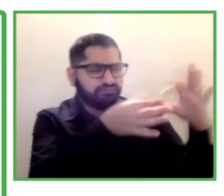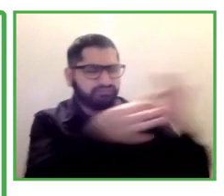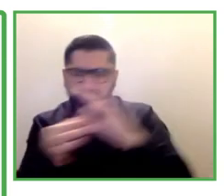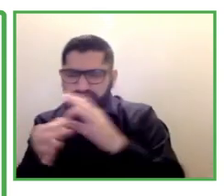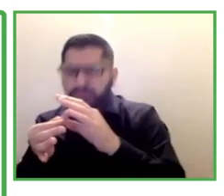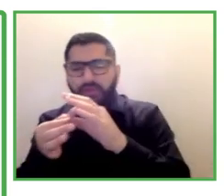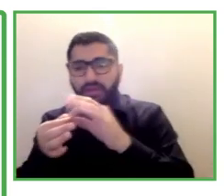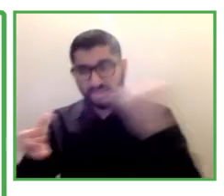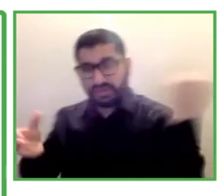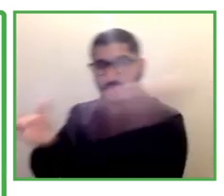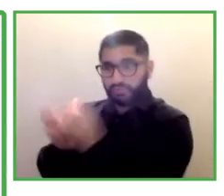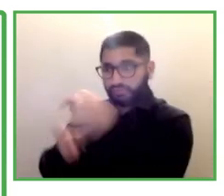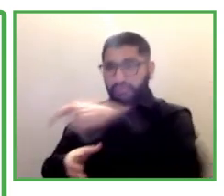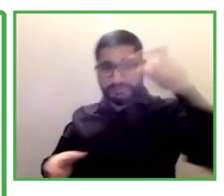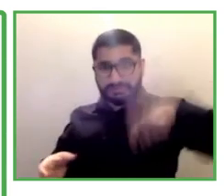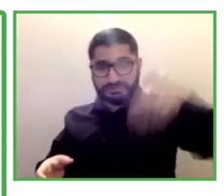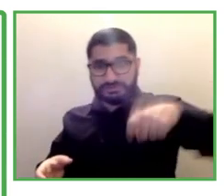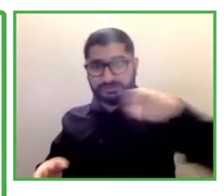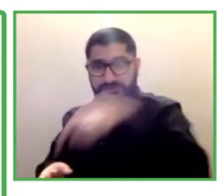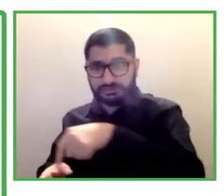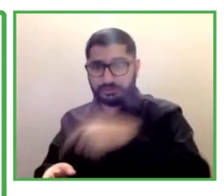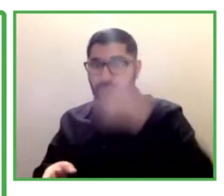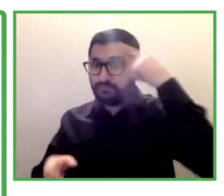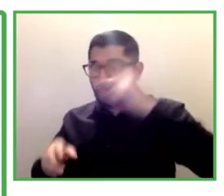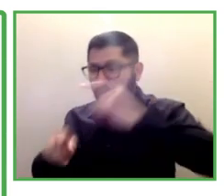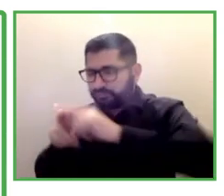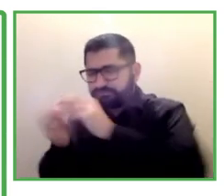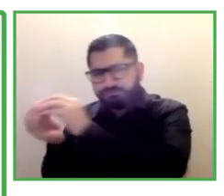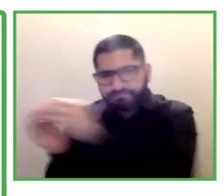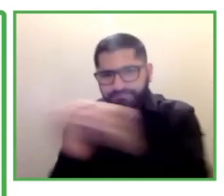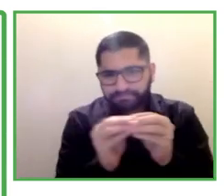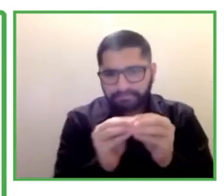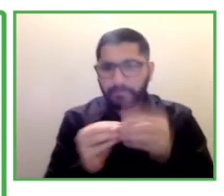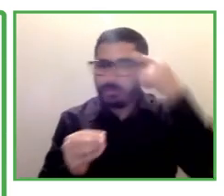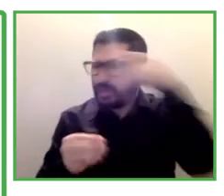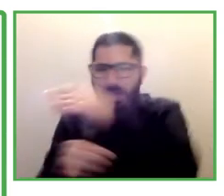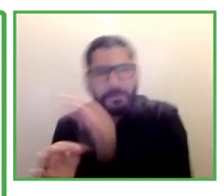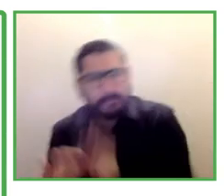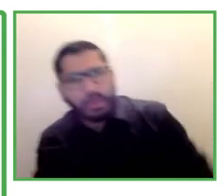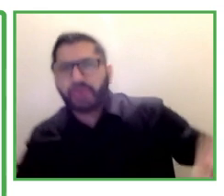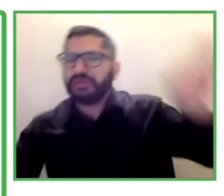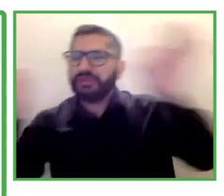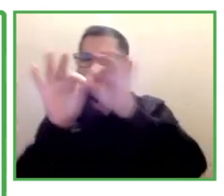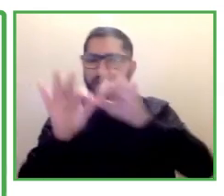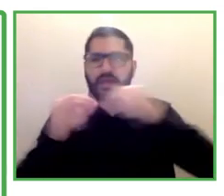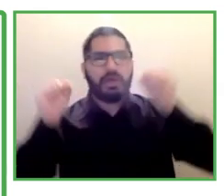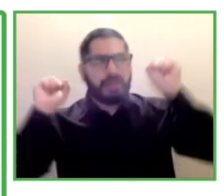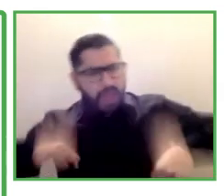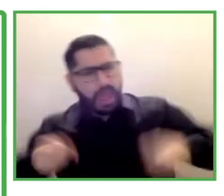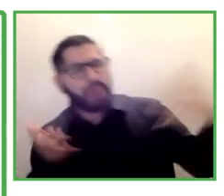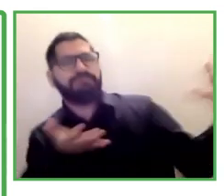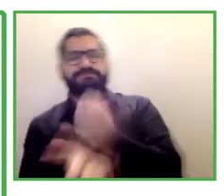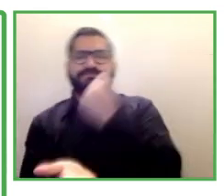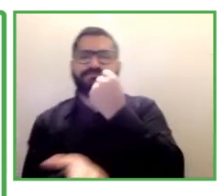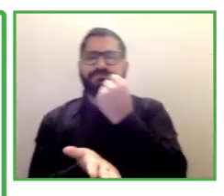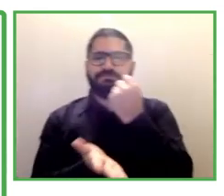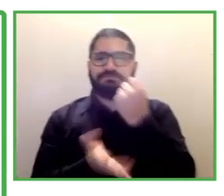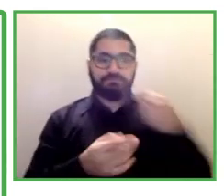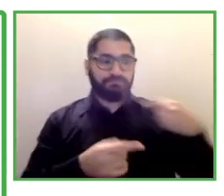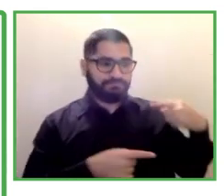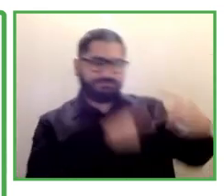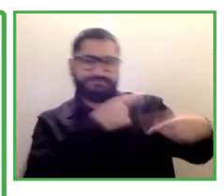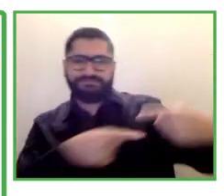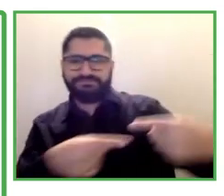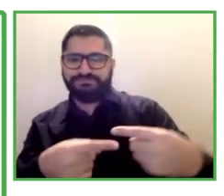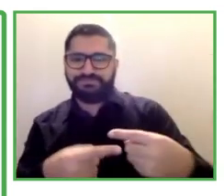of this process. Another thing that I can tell you that we have a big, big challenge with is when you come to recruit